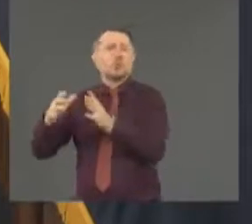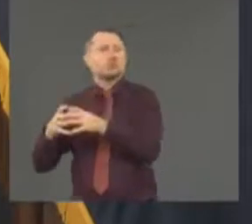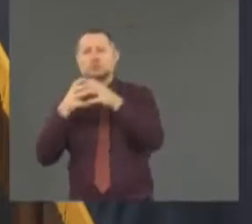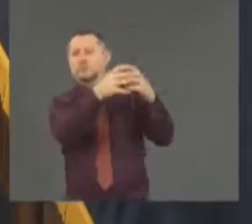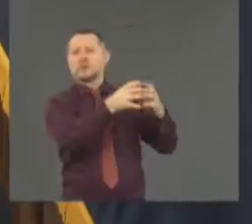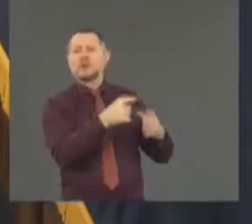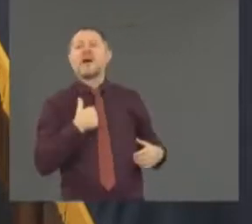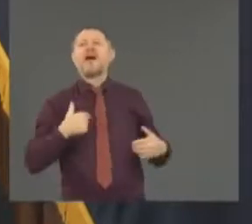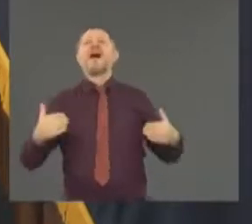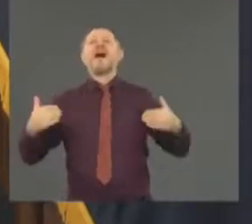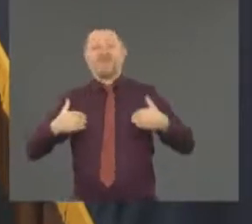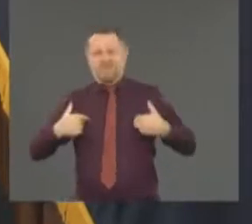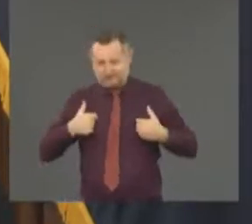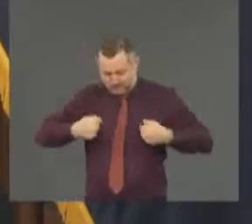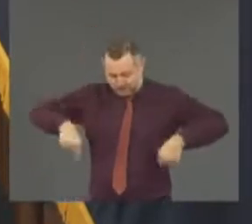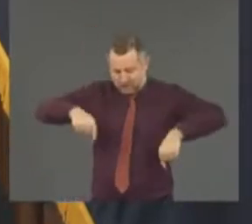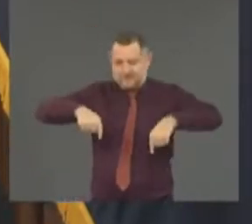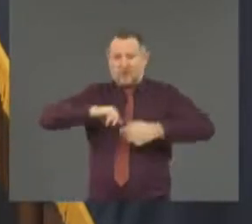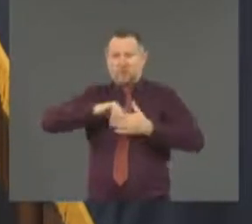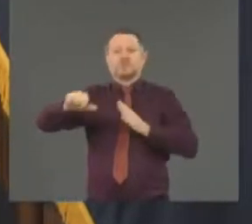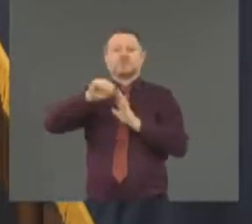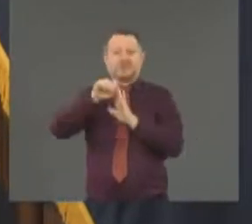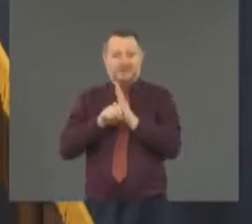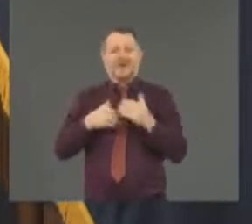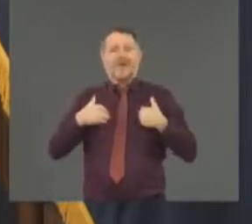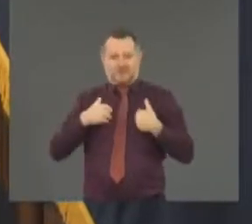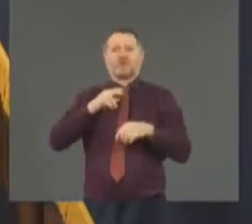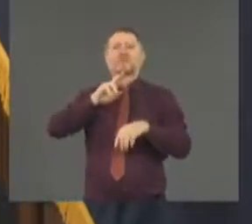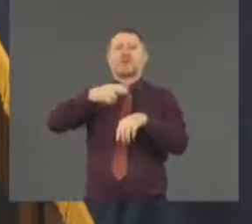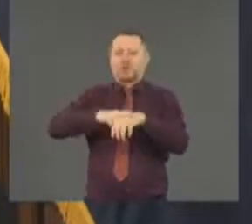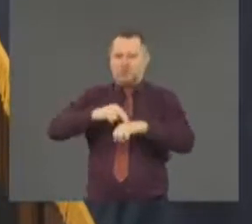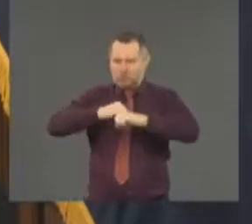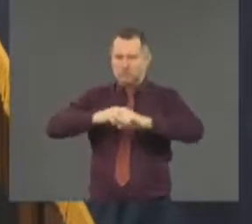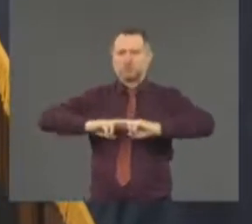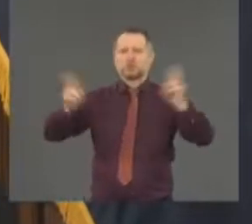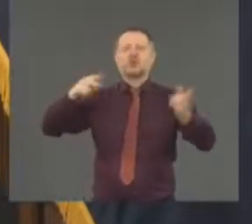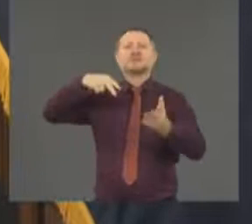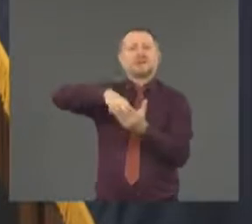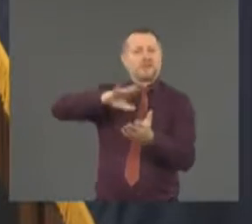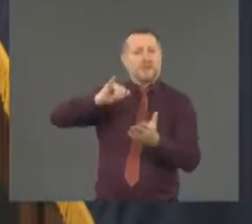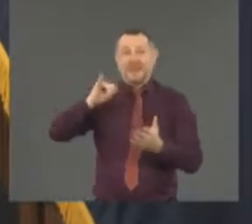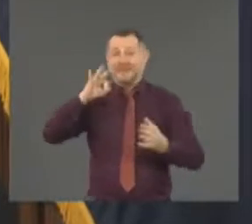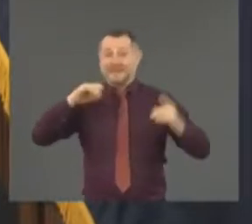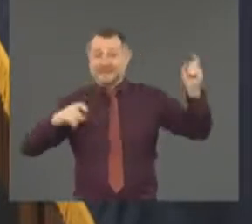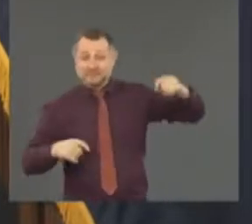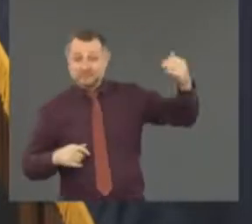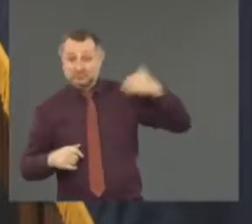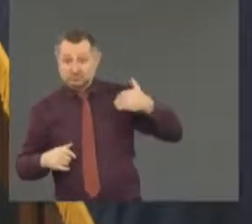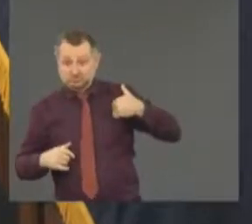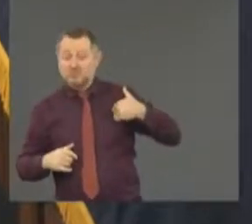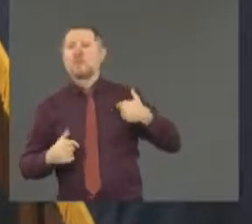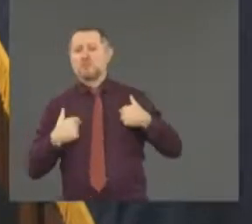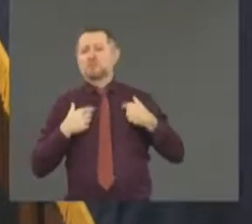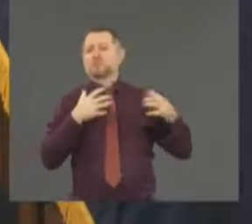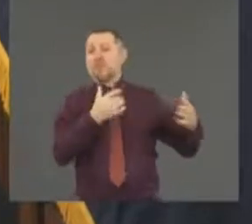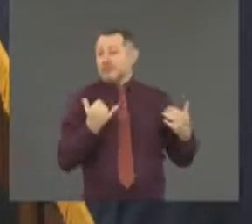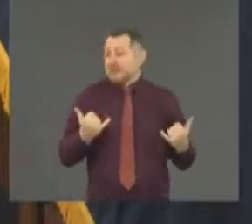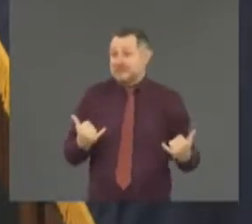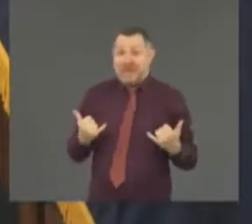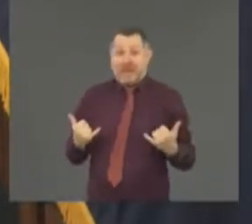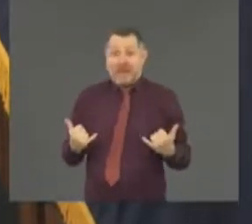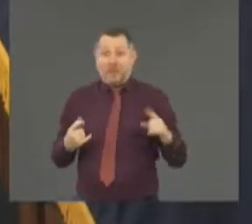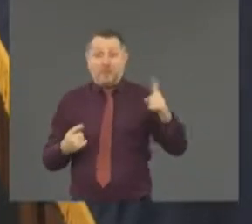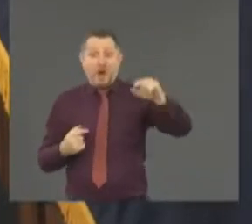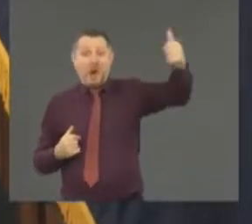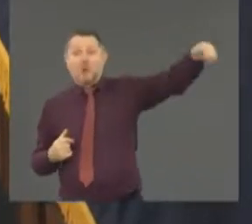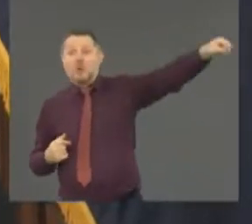them in this state. And we're not in a position at this point to offer National Guard assistance to any place outside of the